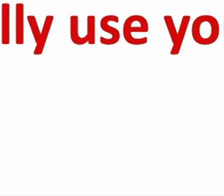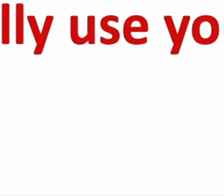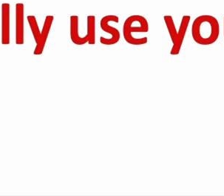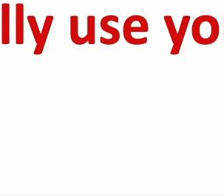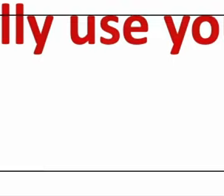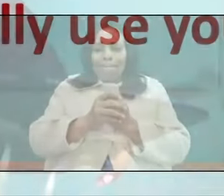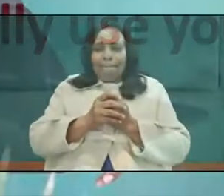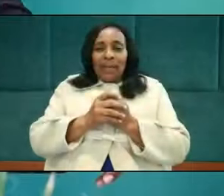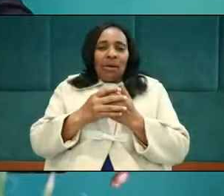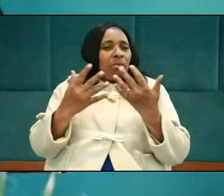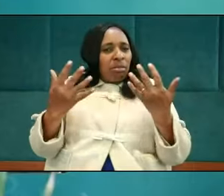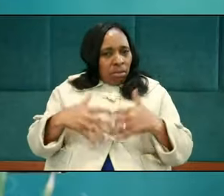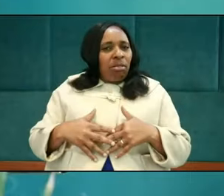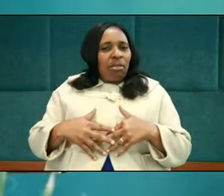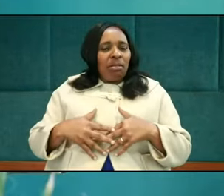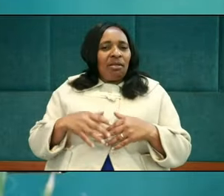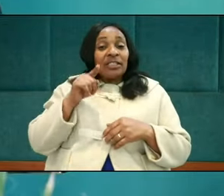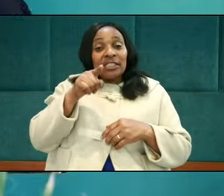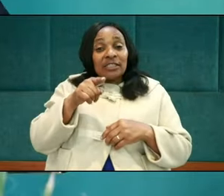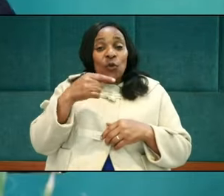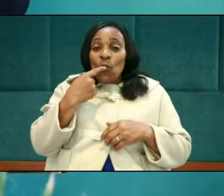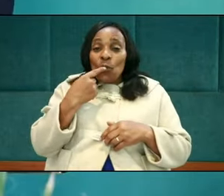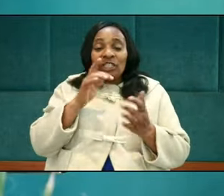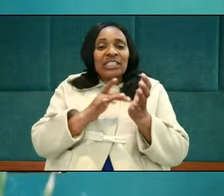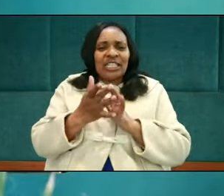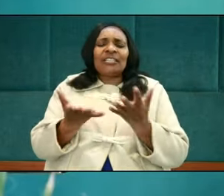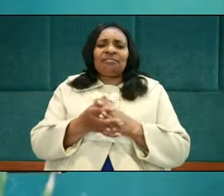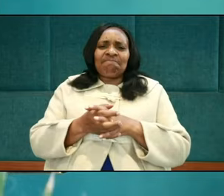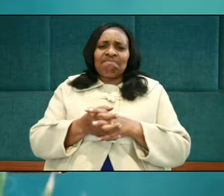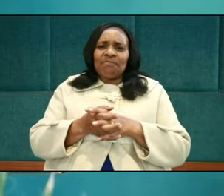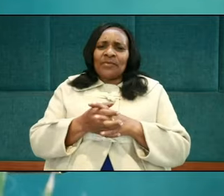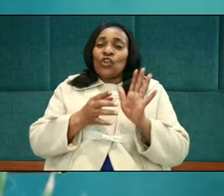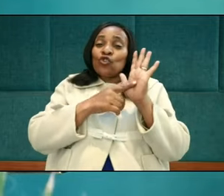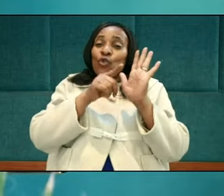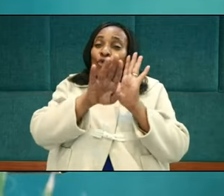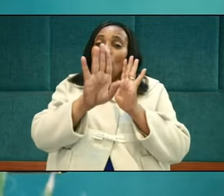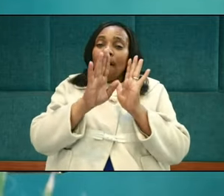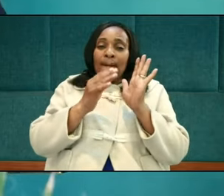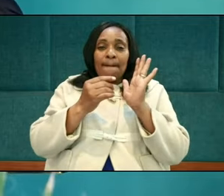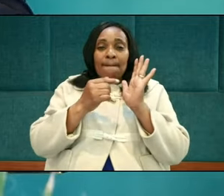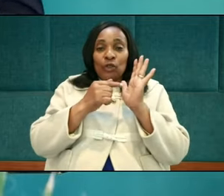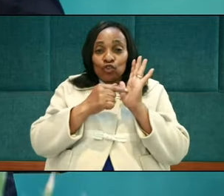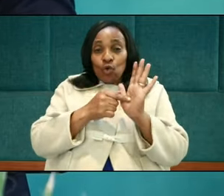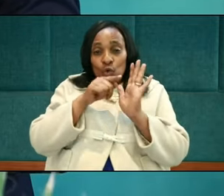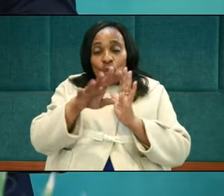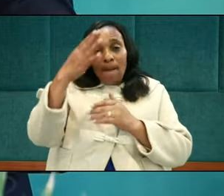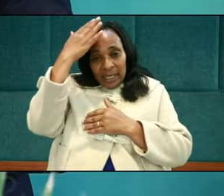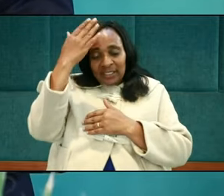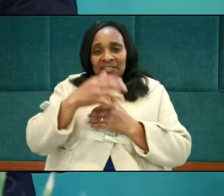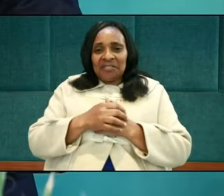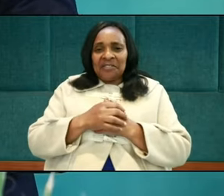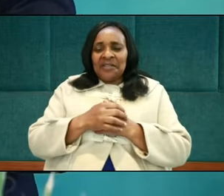Whoa, this is Jesus. He's saying, your meekness by the way you relate